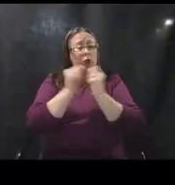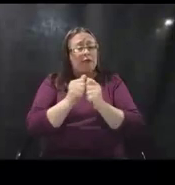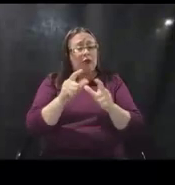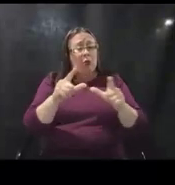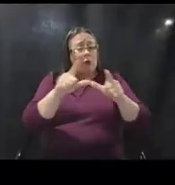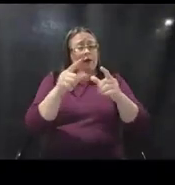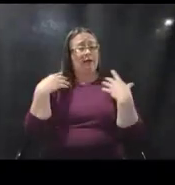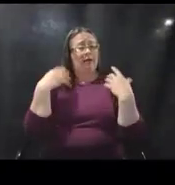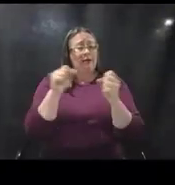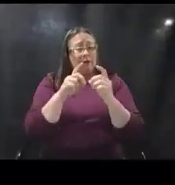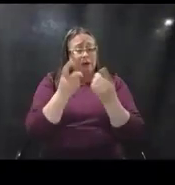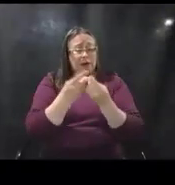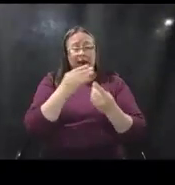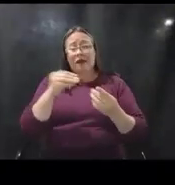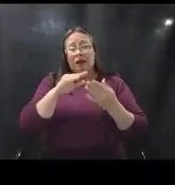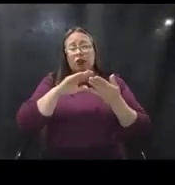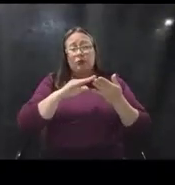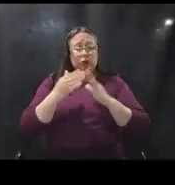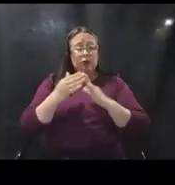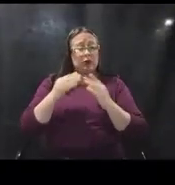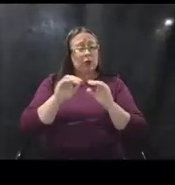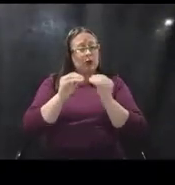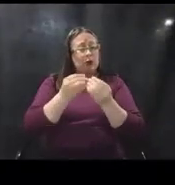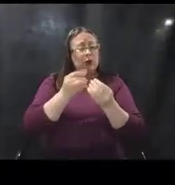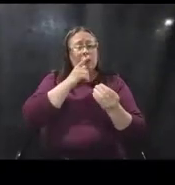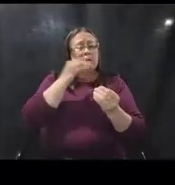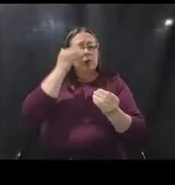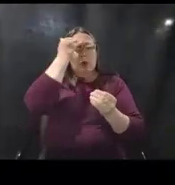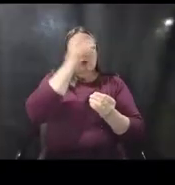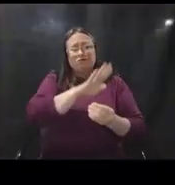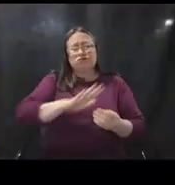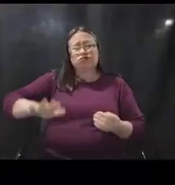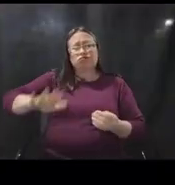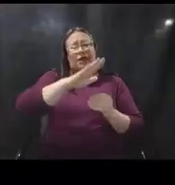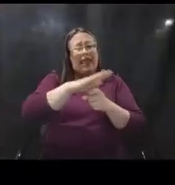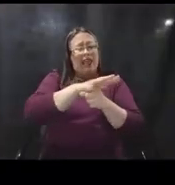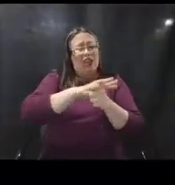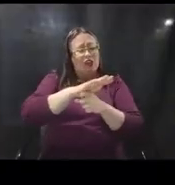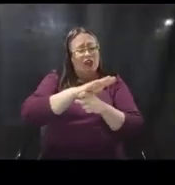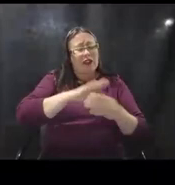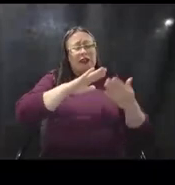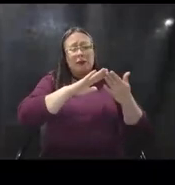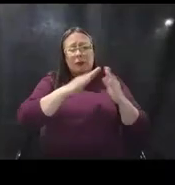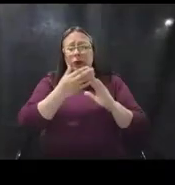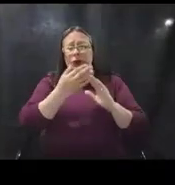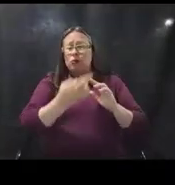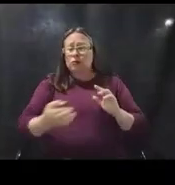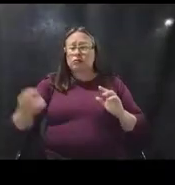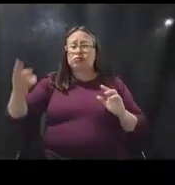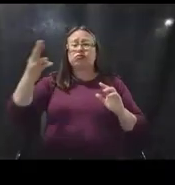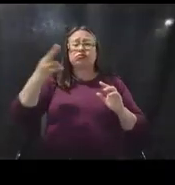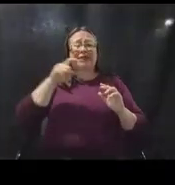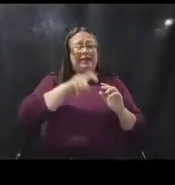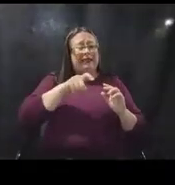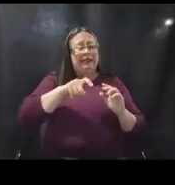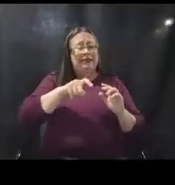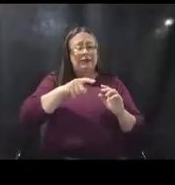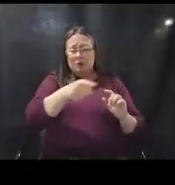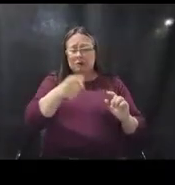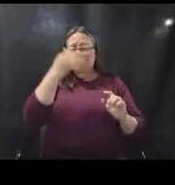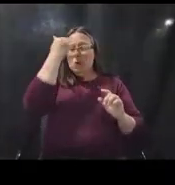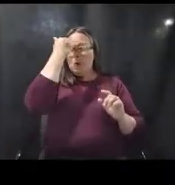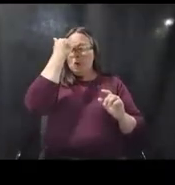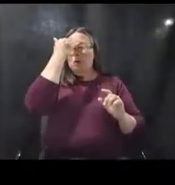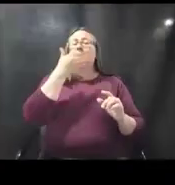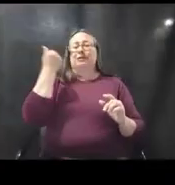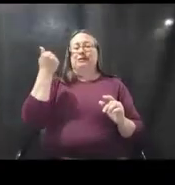community organizations who know your area, community, resources, and needs the best. They can help